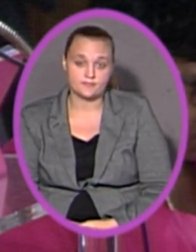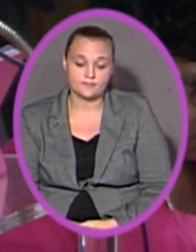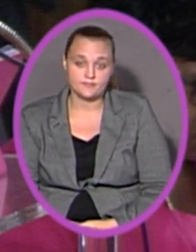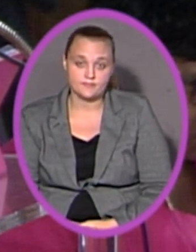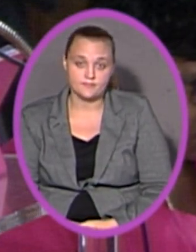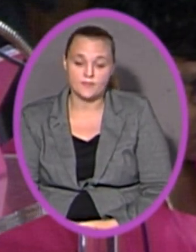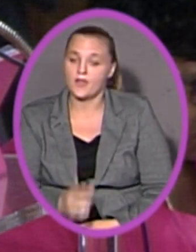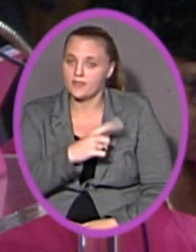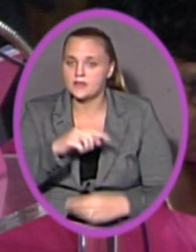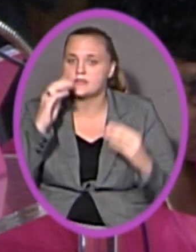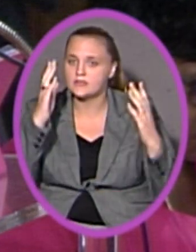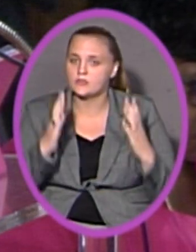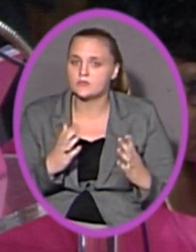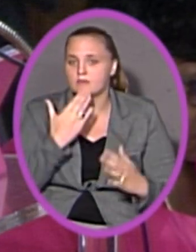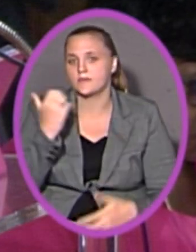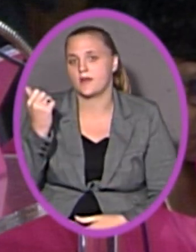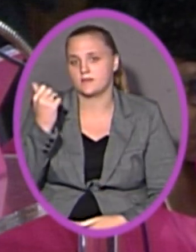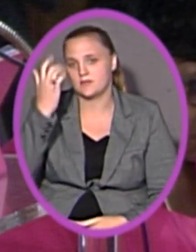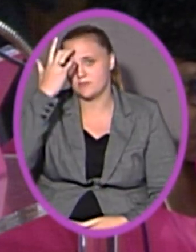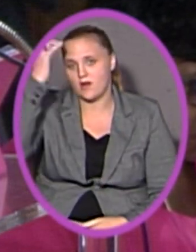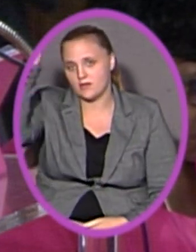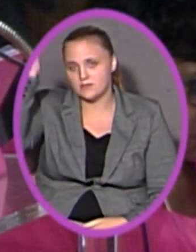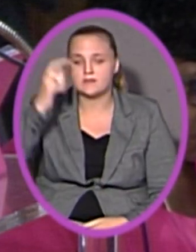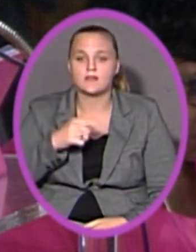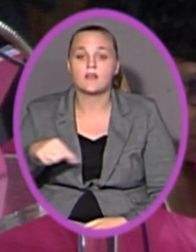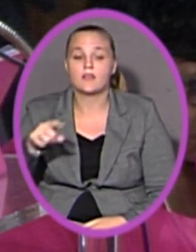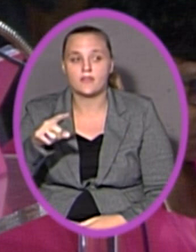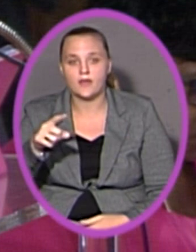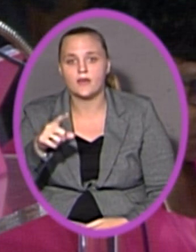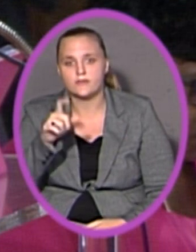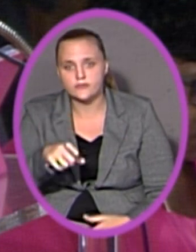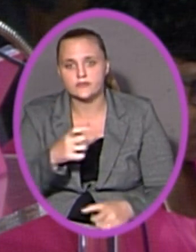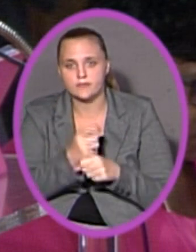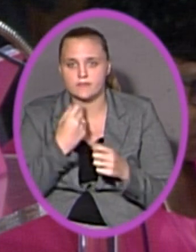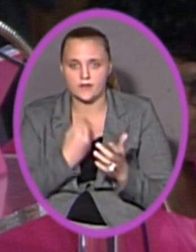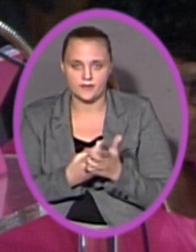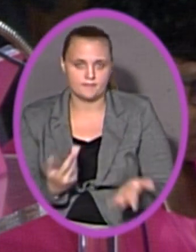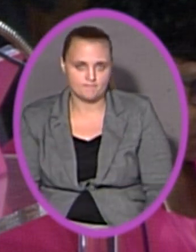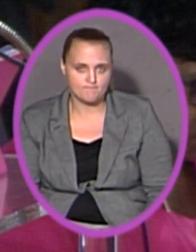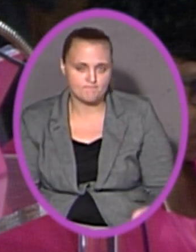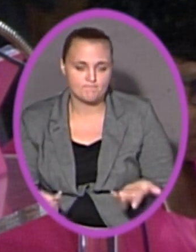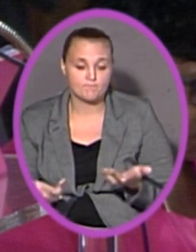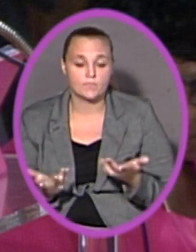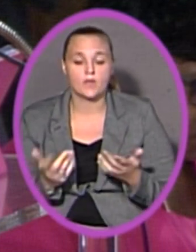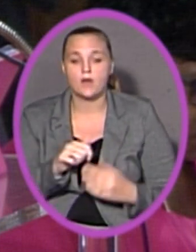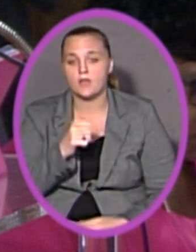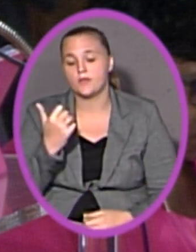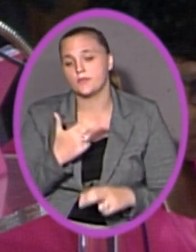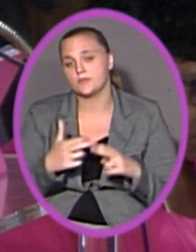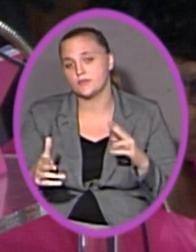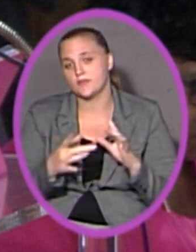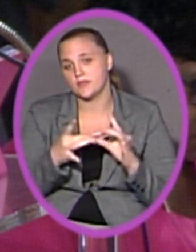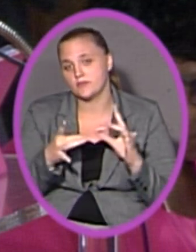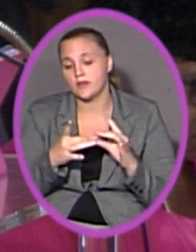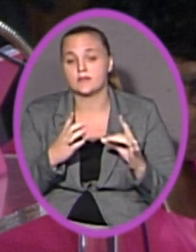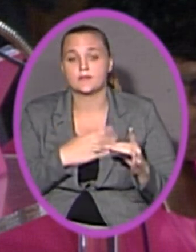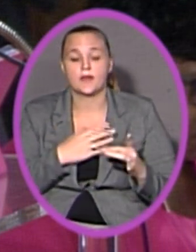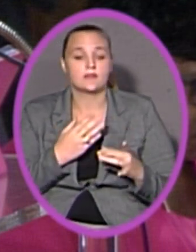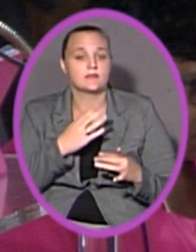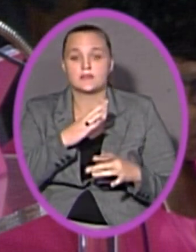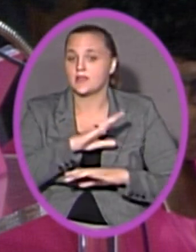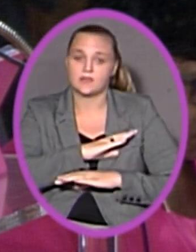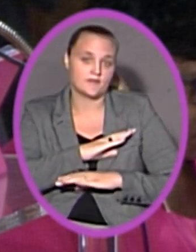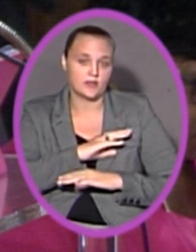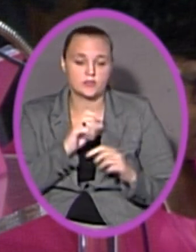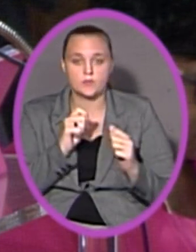These teachers are the best and brightest. They deserve compensation. The other thing I want to briefly address is my dissatisfaction with the